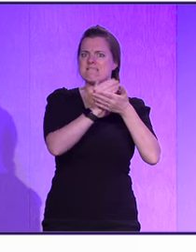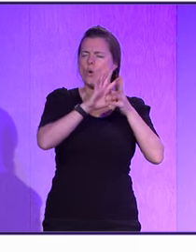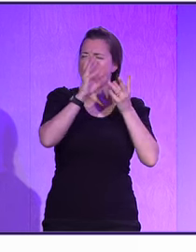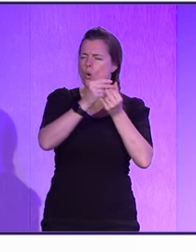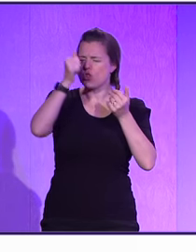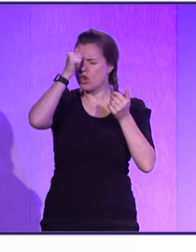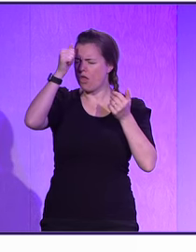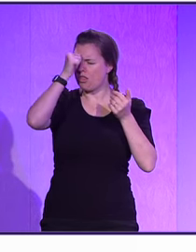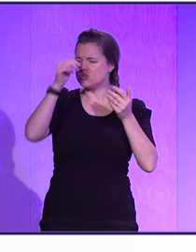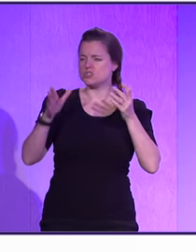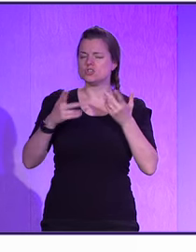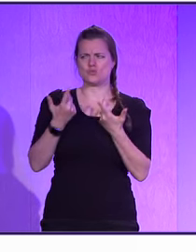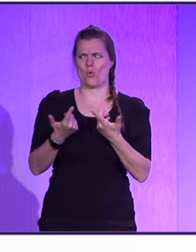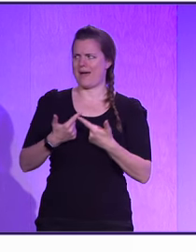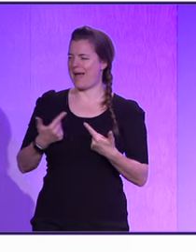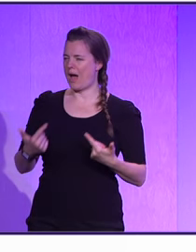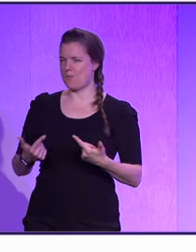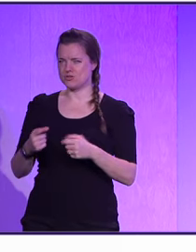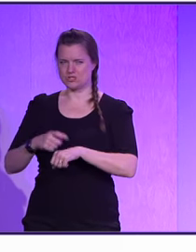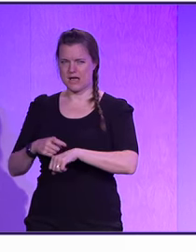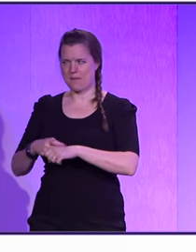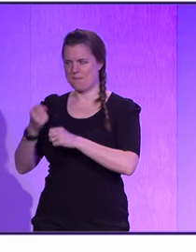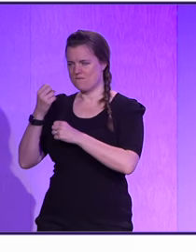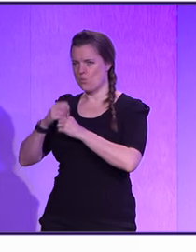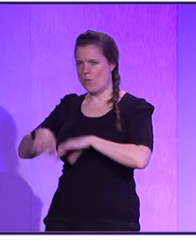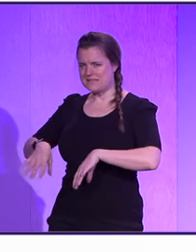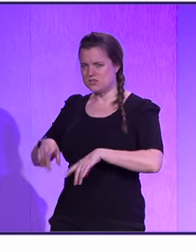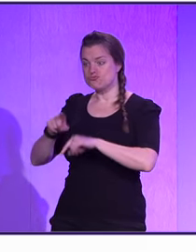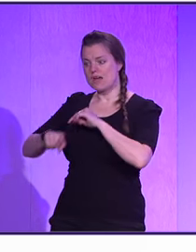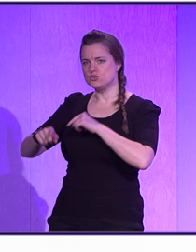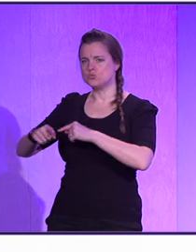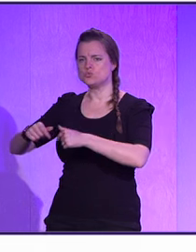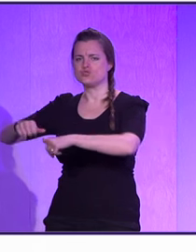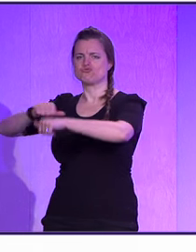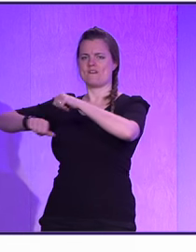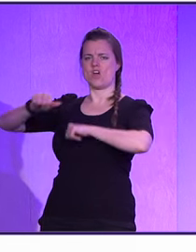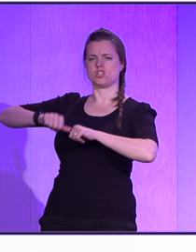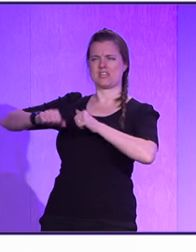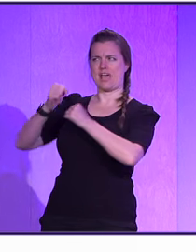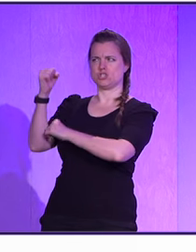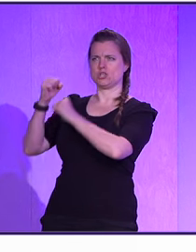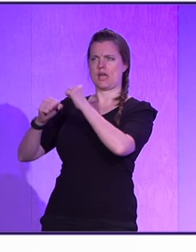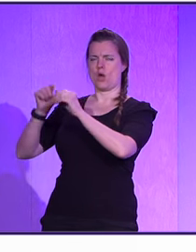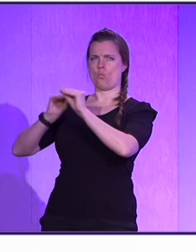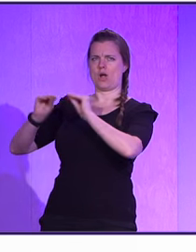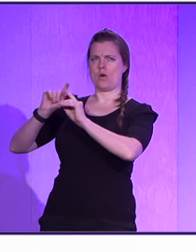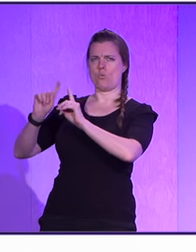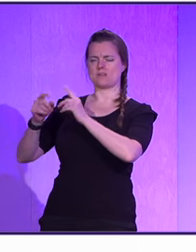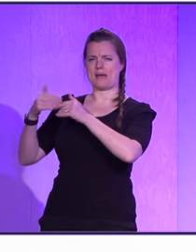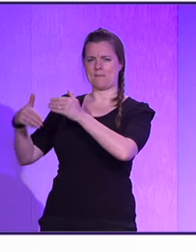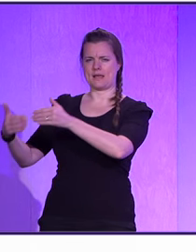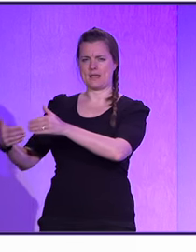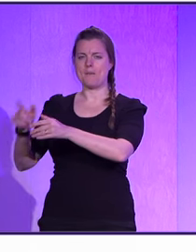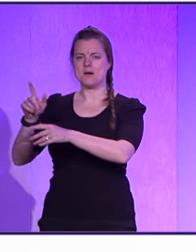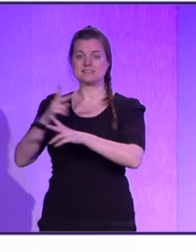as a coder. So, how much time have you wasted having to reverse engineer, figuring out what has been done, but keeping